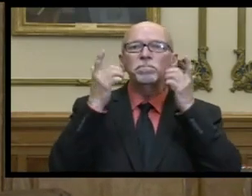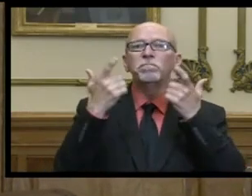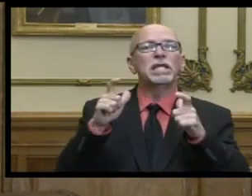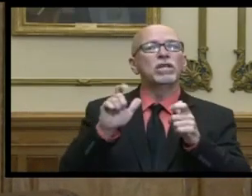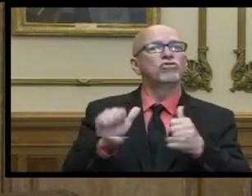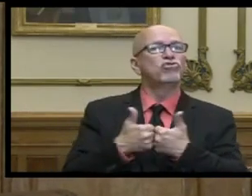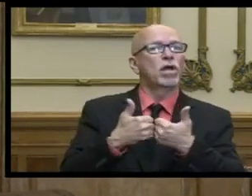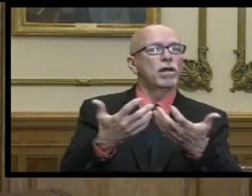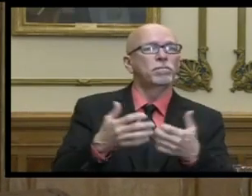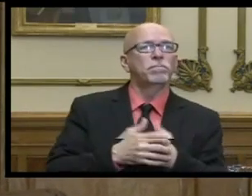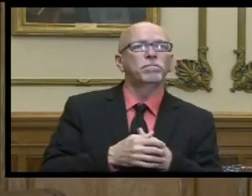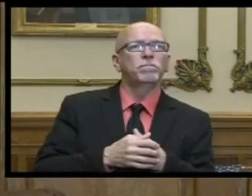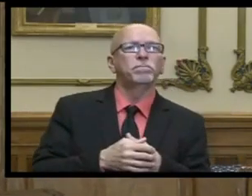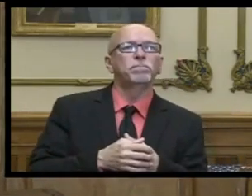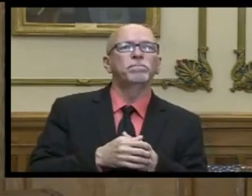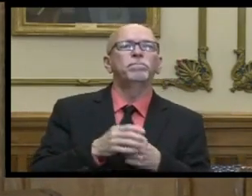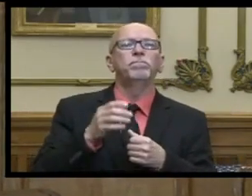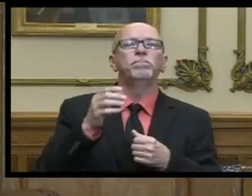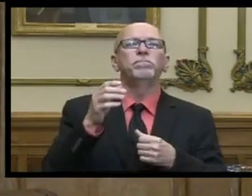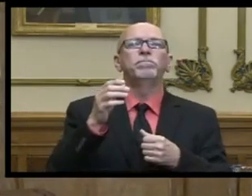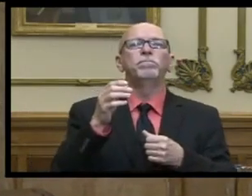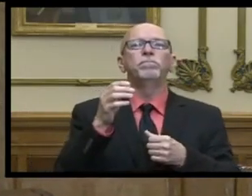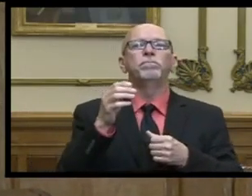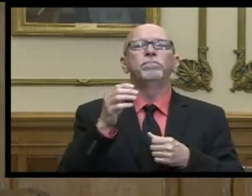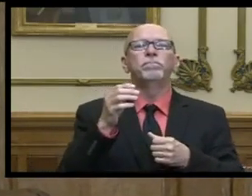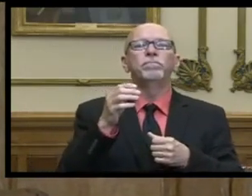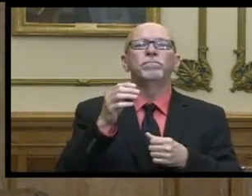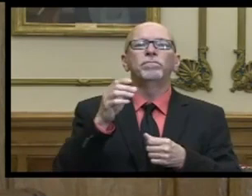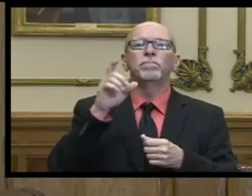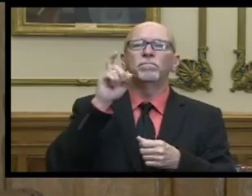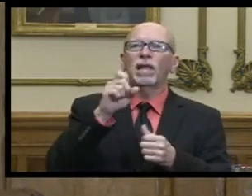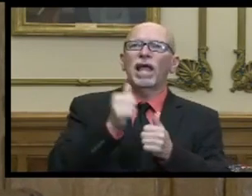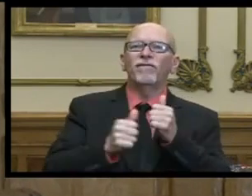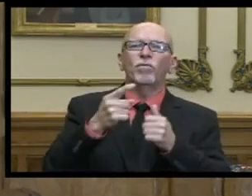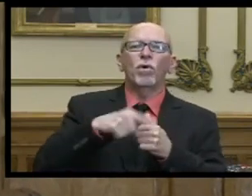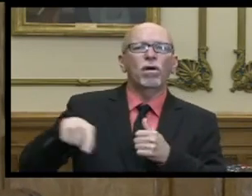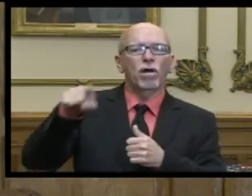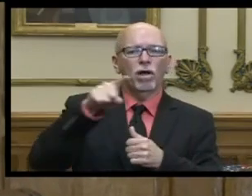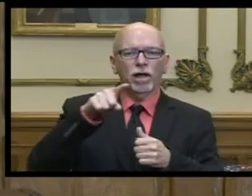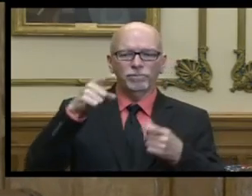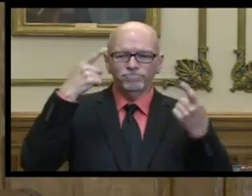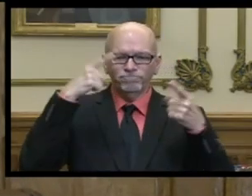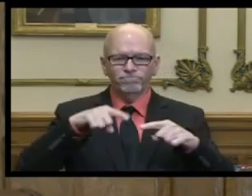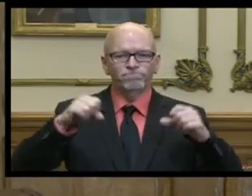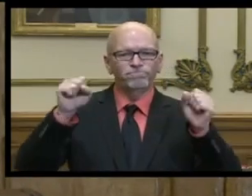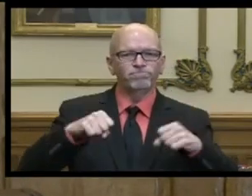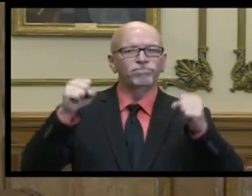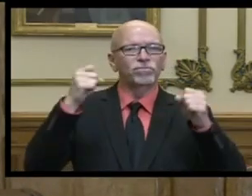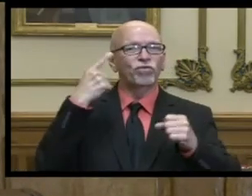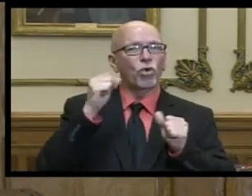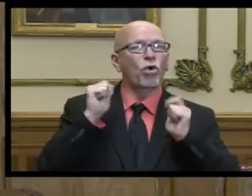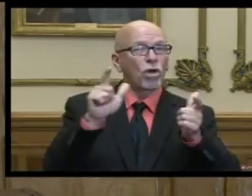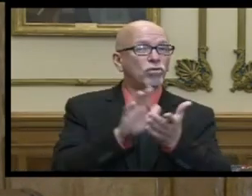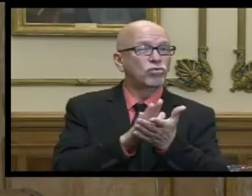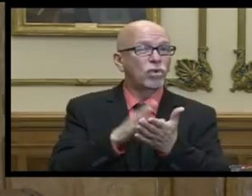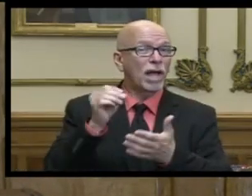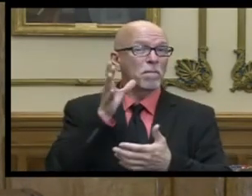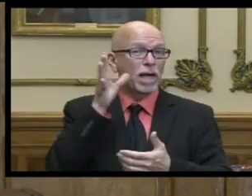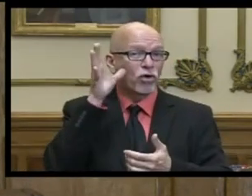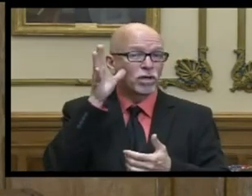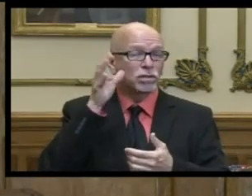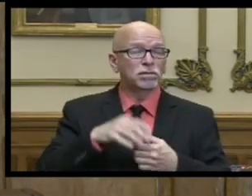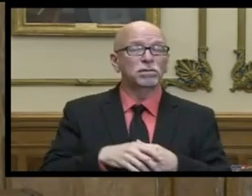is to um get buy-in across the state amongst all of our schools and parents